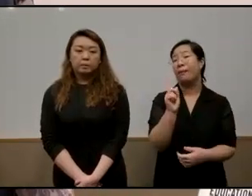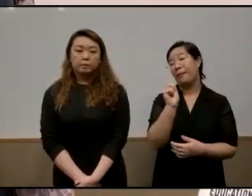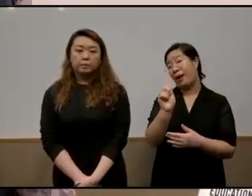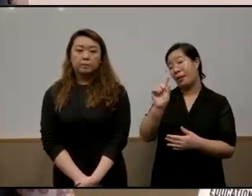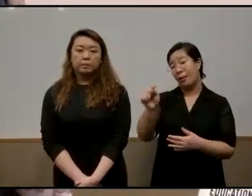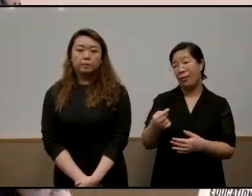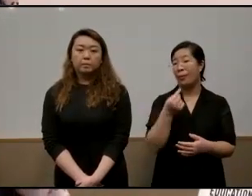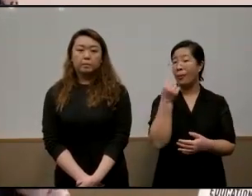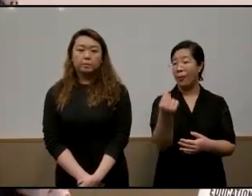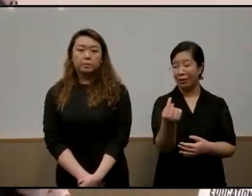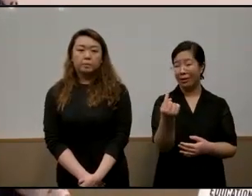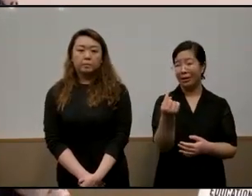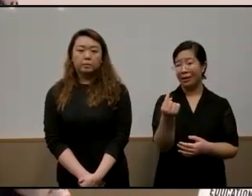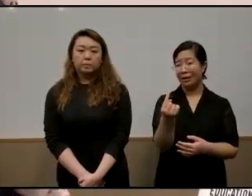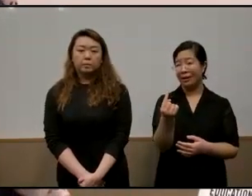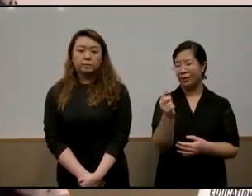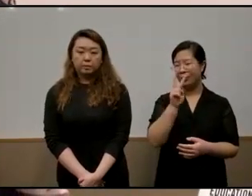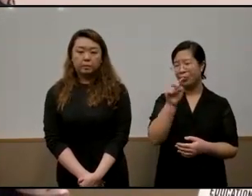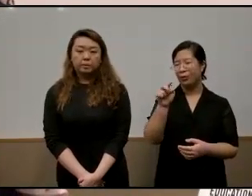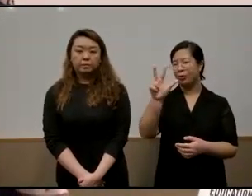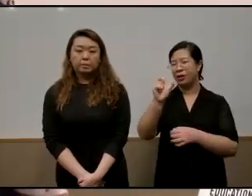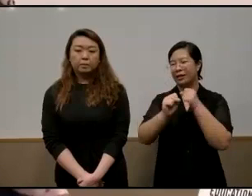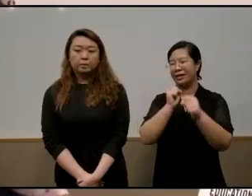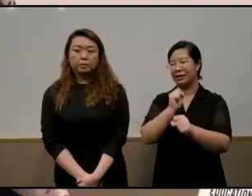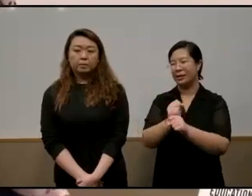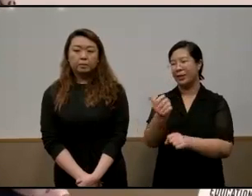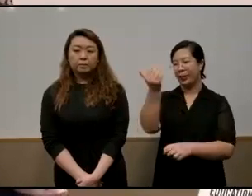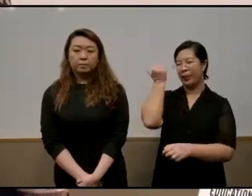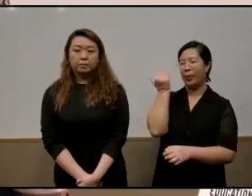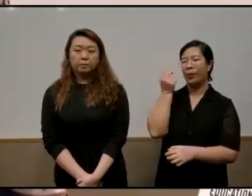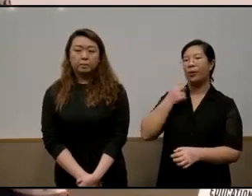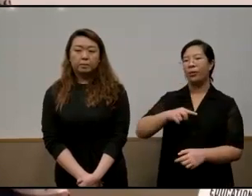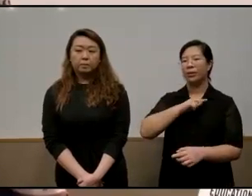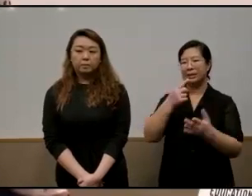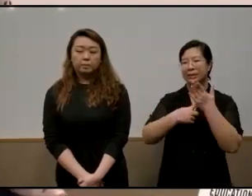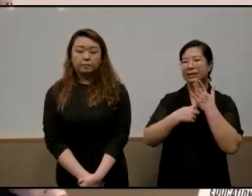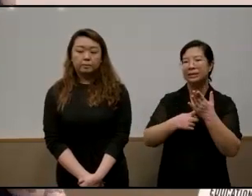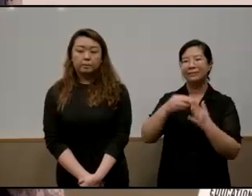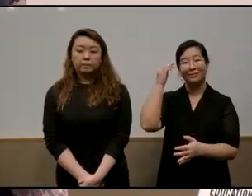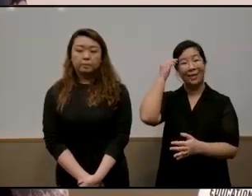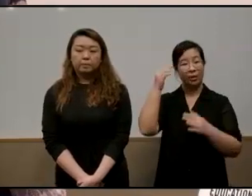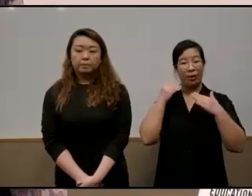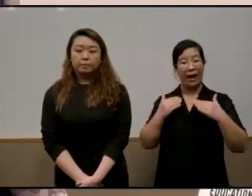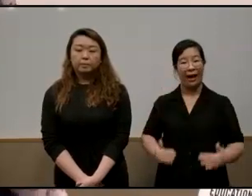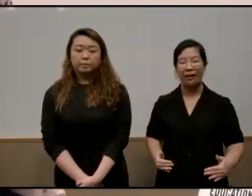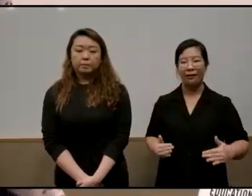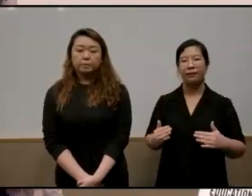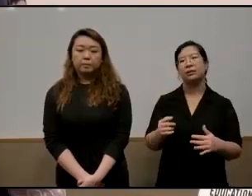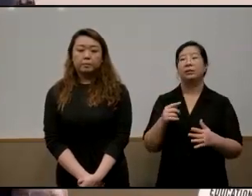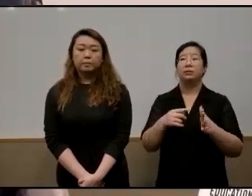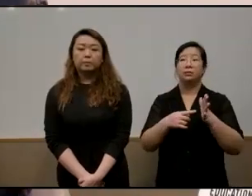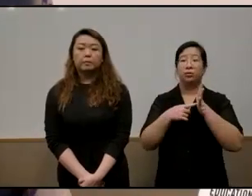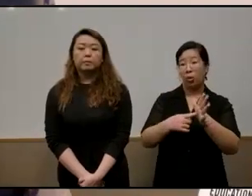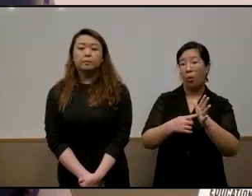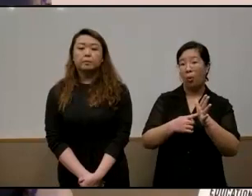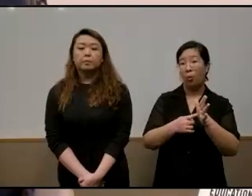in two three years uh ago i think aaron we were talking about how mental health has now become an indicator that we see